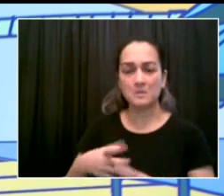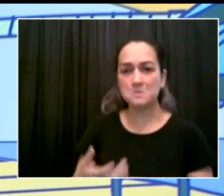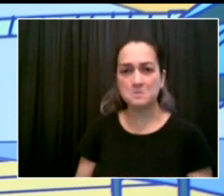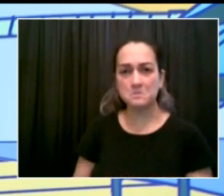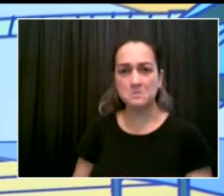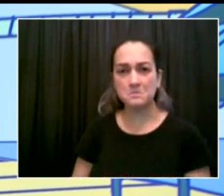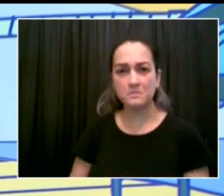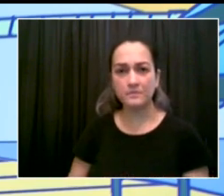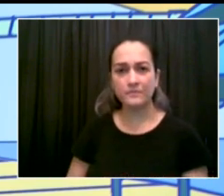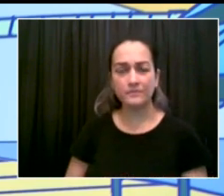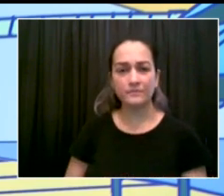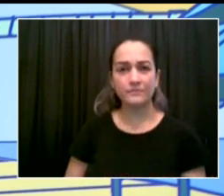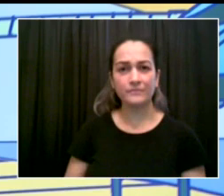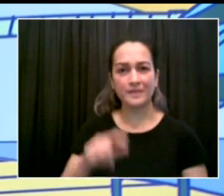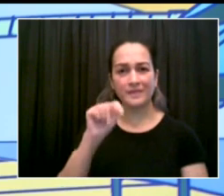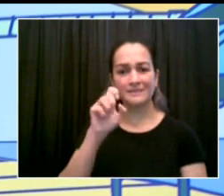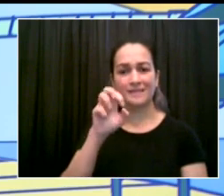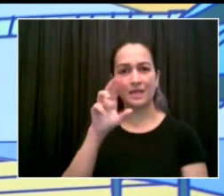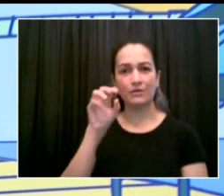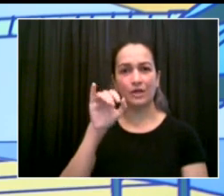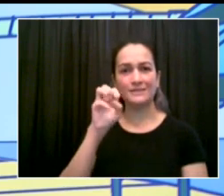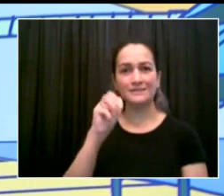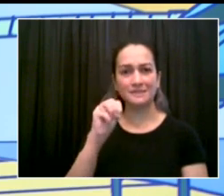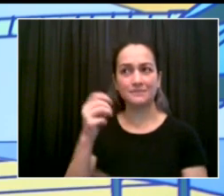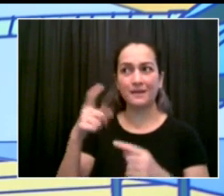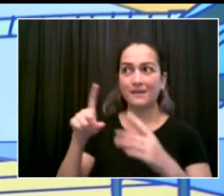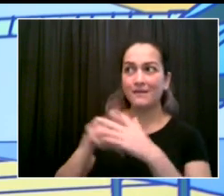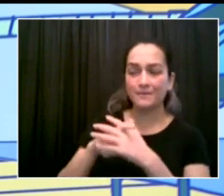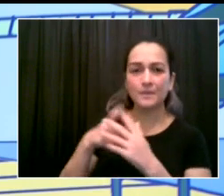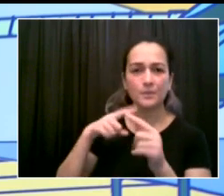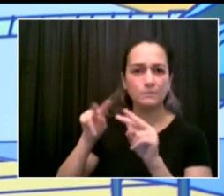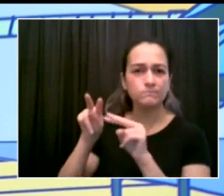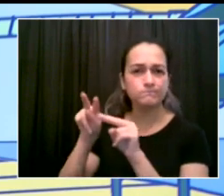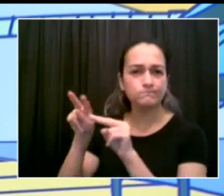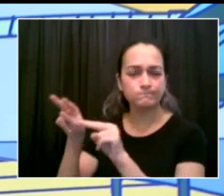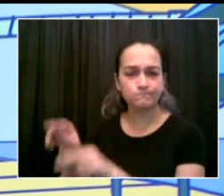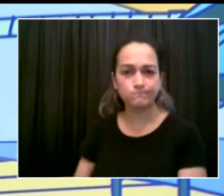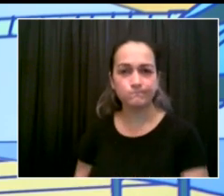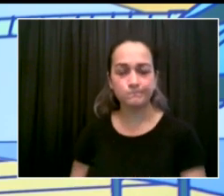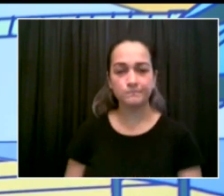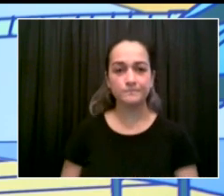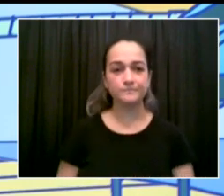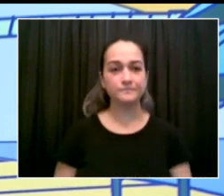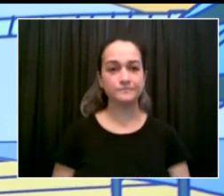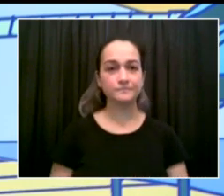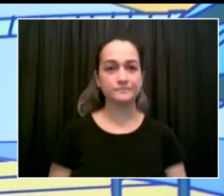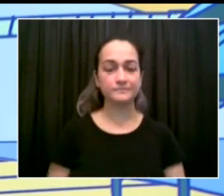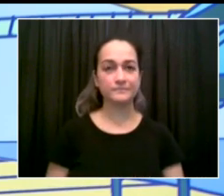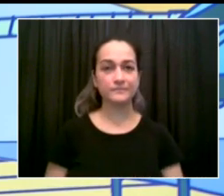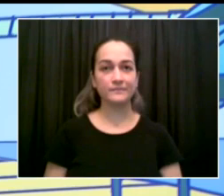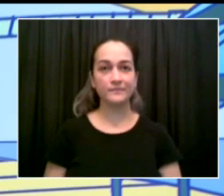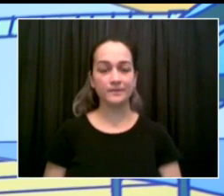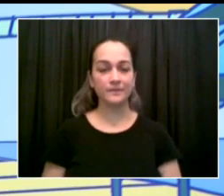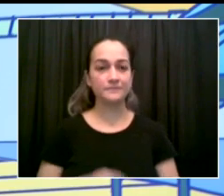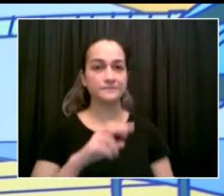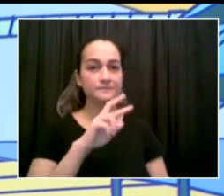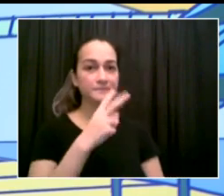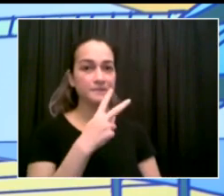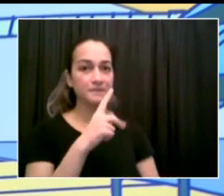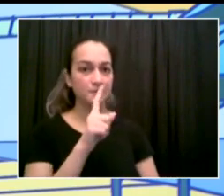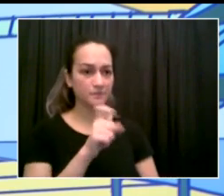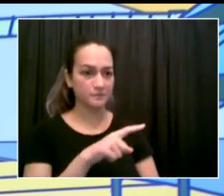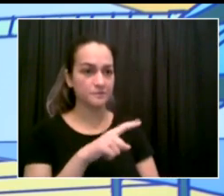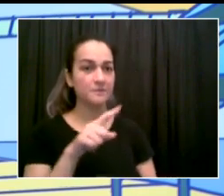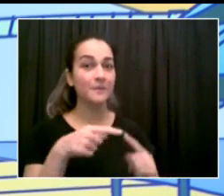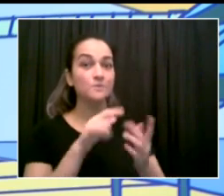All right. Thank you for that. Also, on the new guidelines, you said that middle and high school students in quarantine